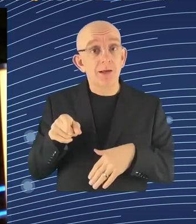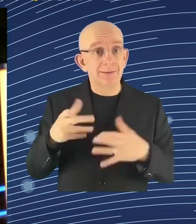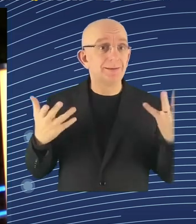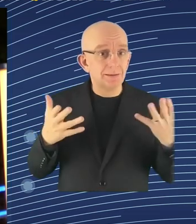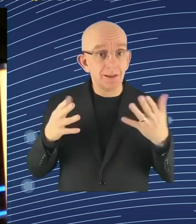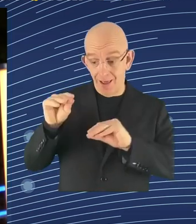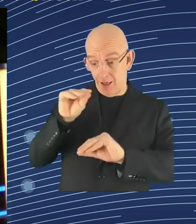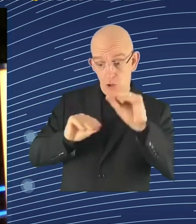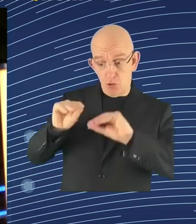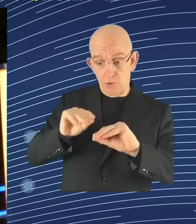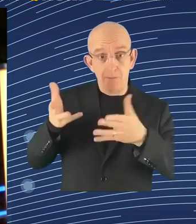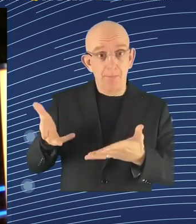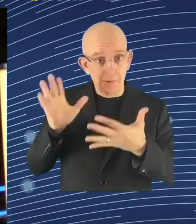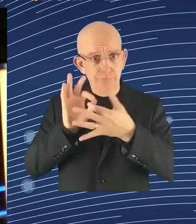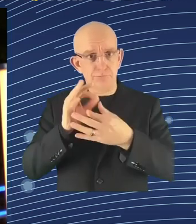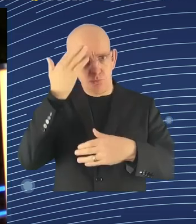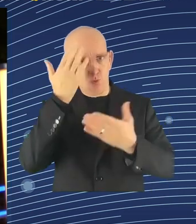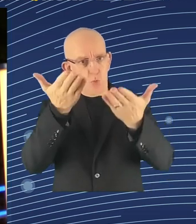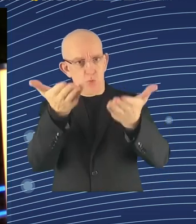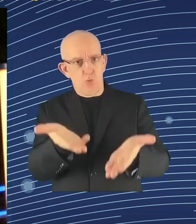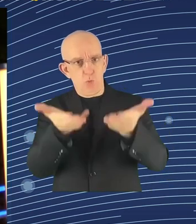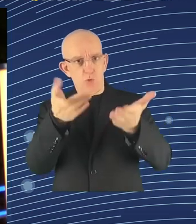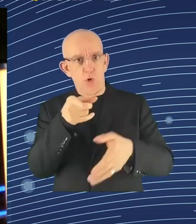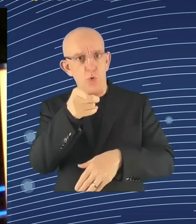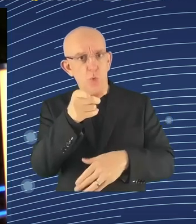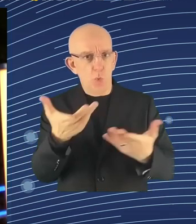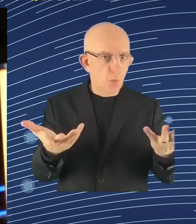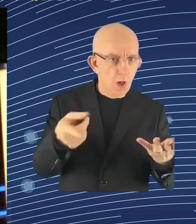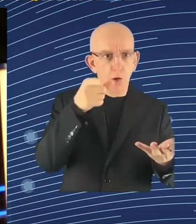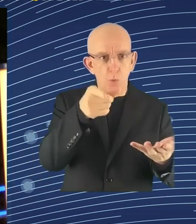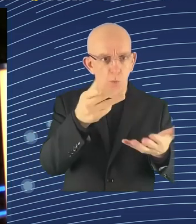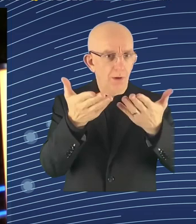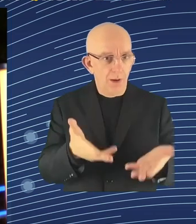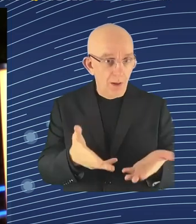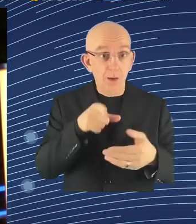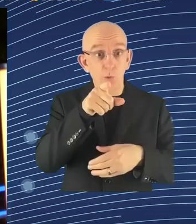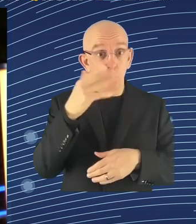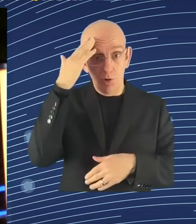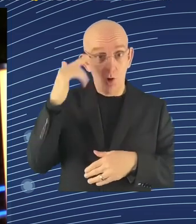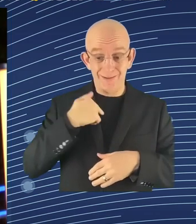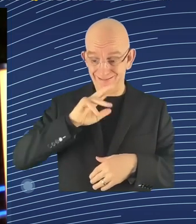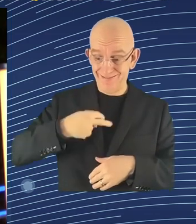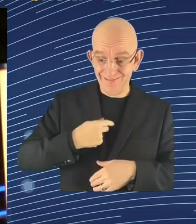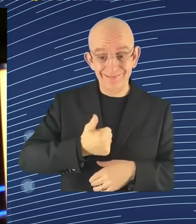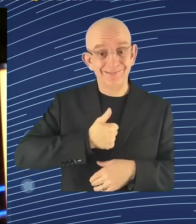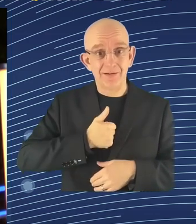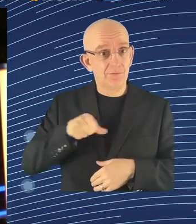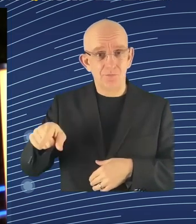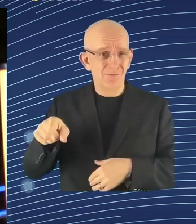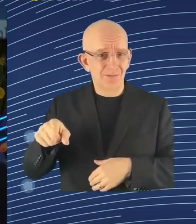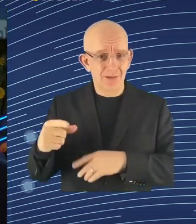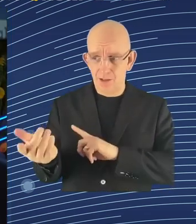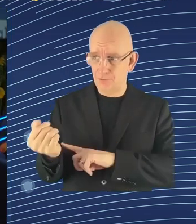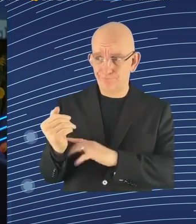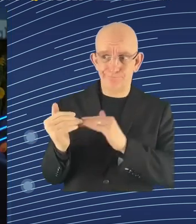platform to establish the rules, the limits, the regulation, what algorithms can do,